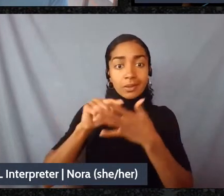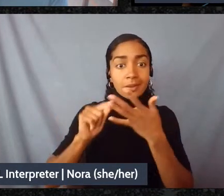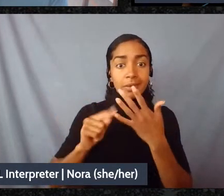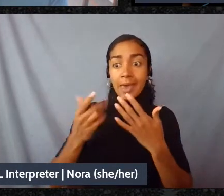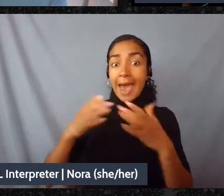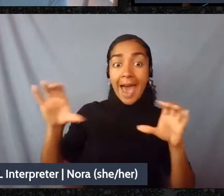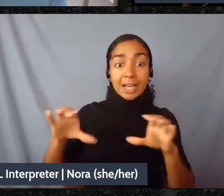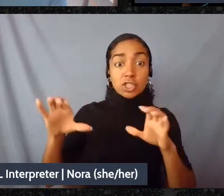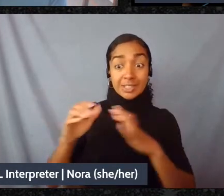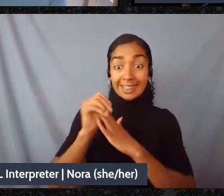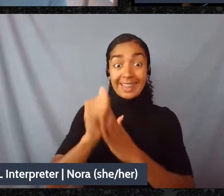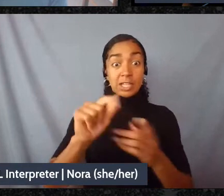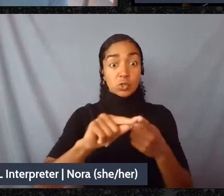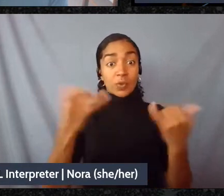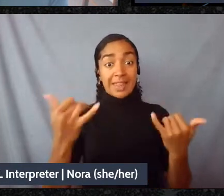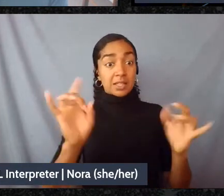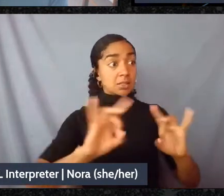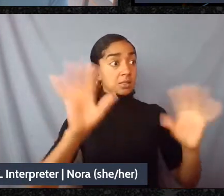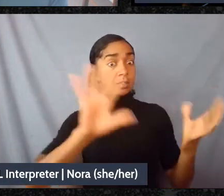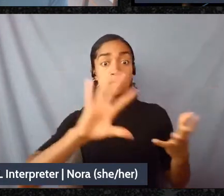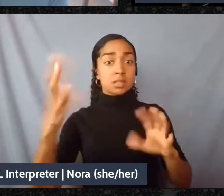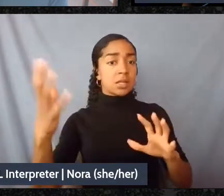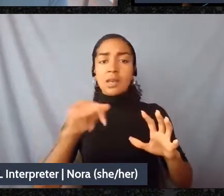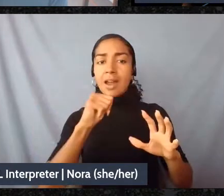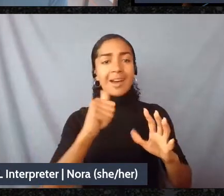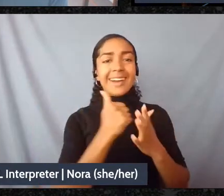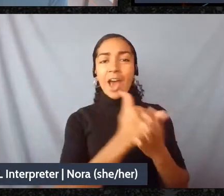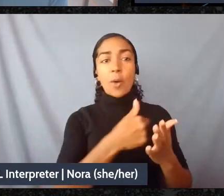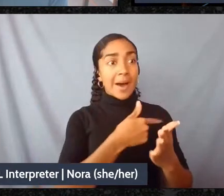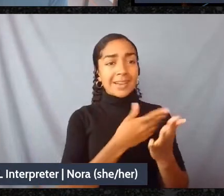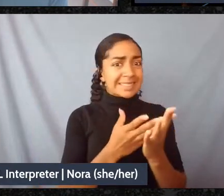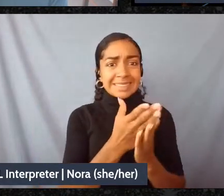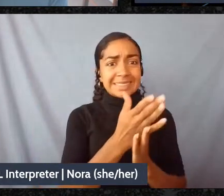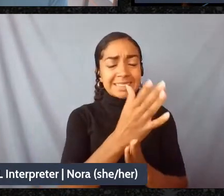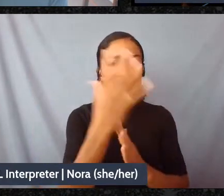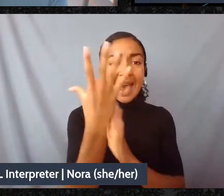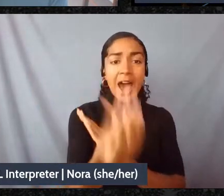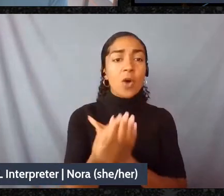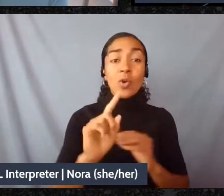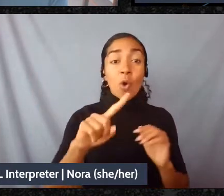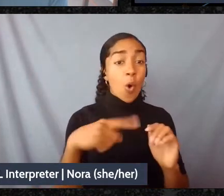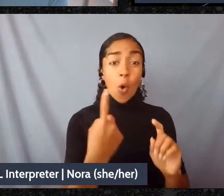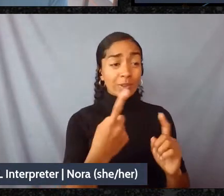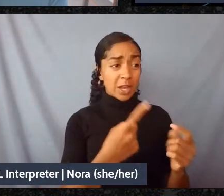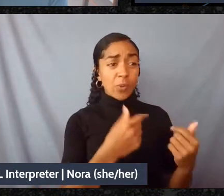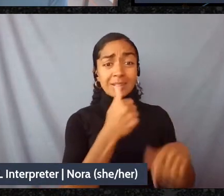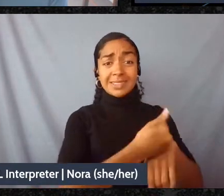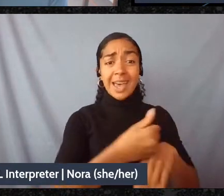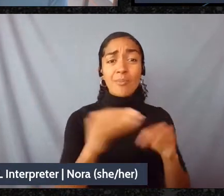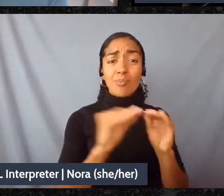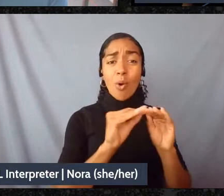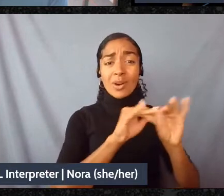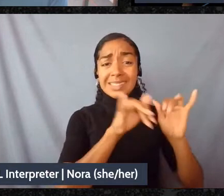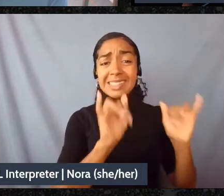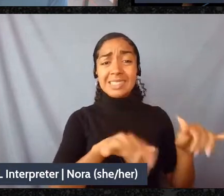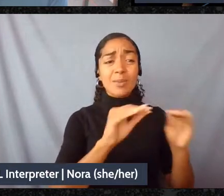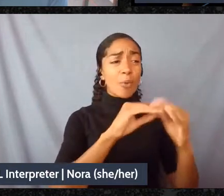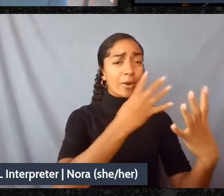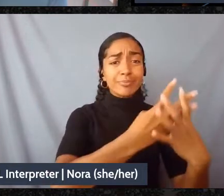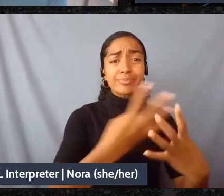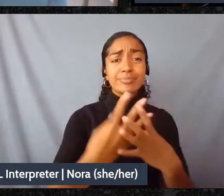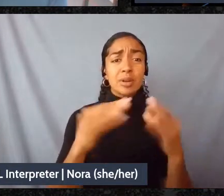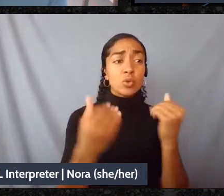be clear about that. They will only craft new chains and new cages and new technologies to kill our people.